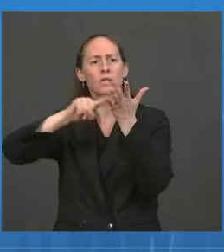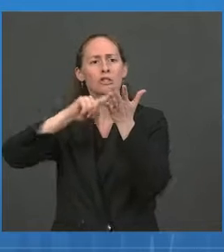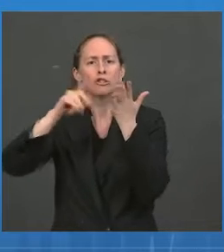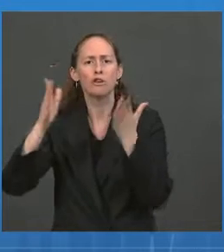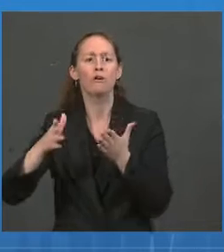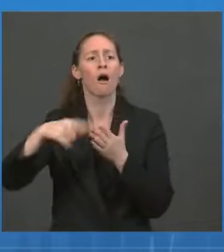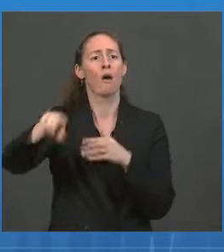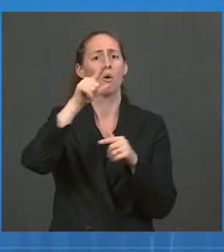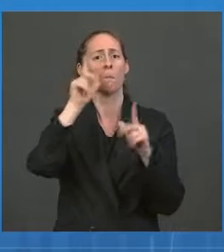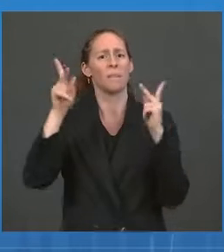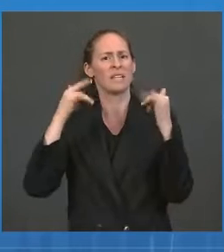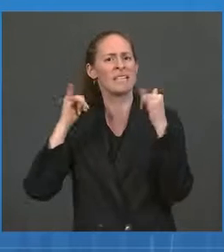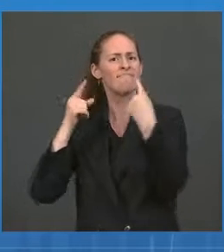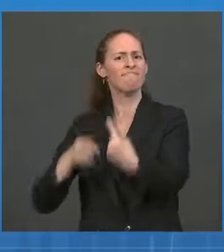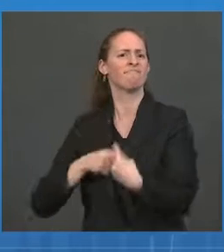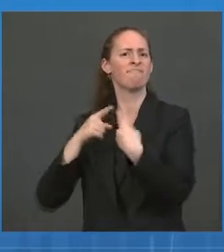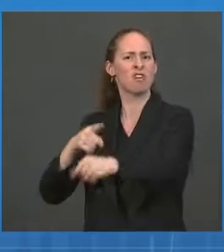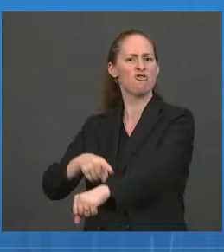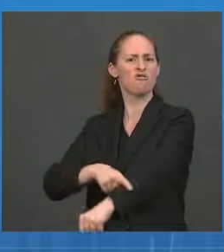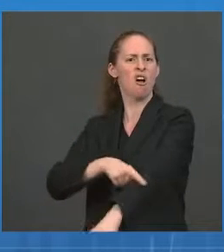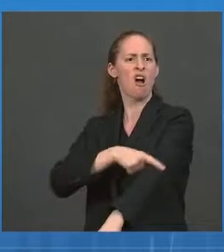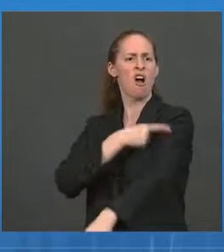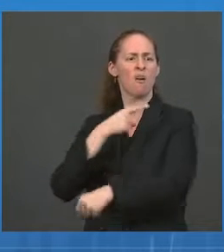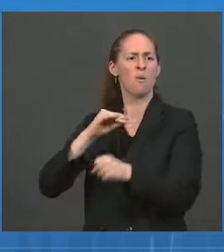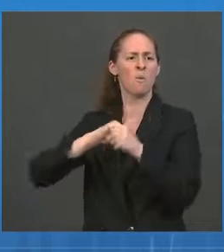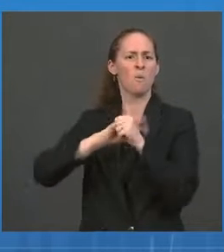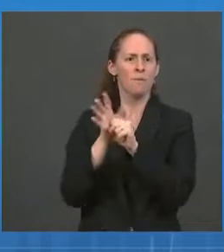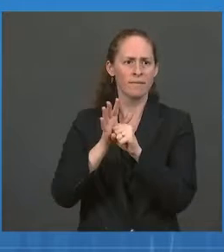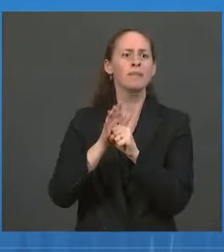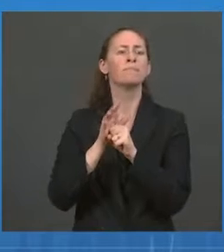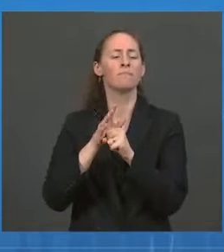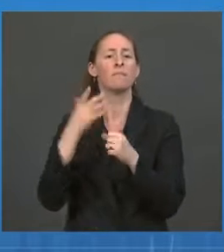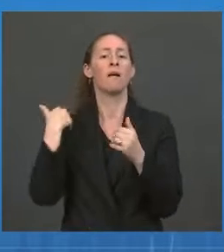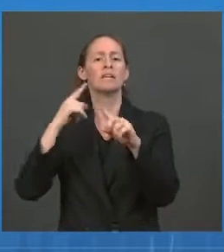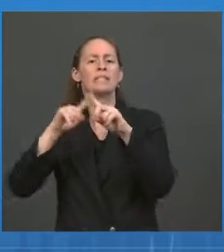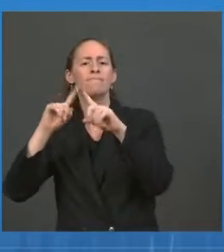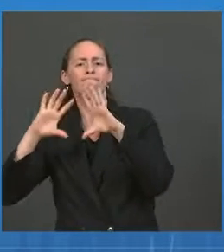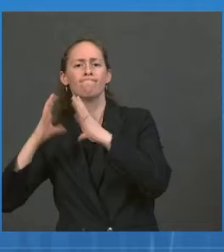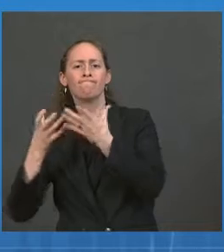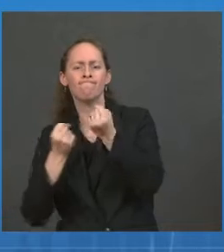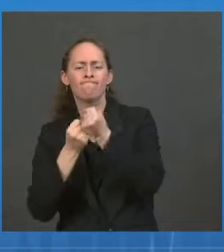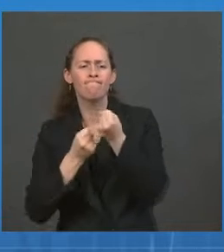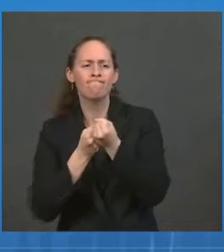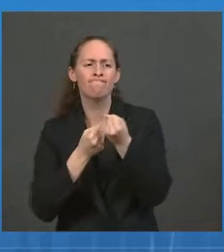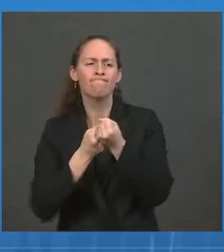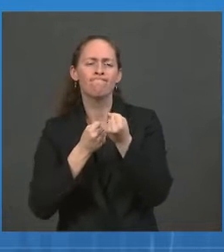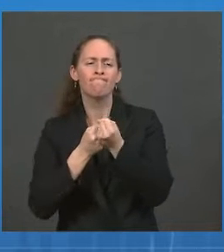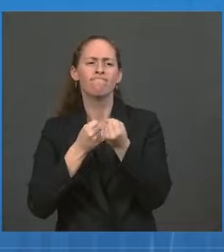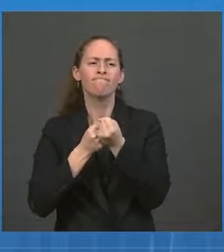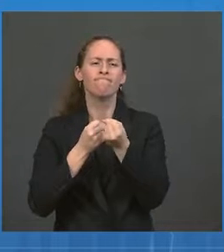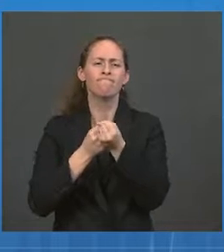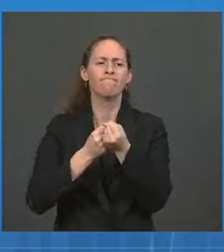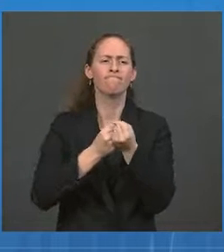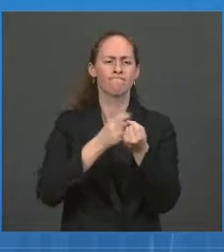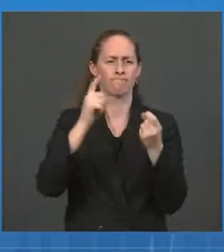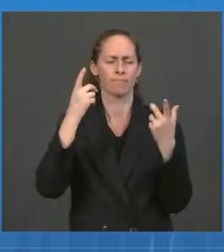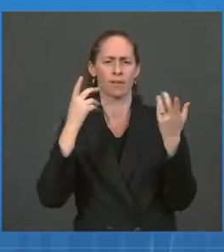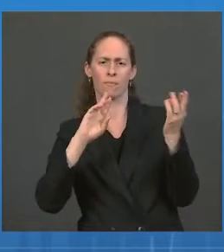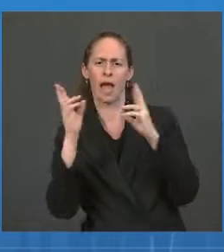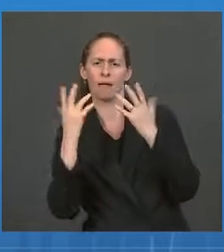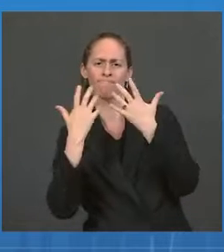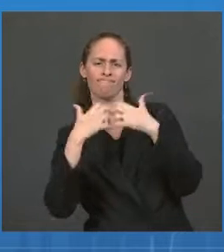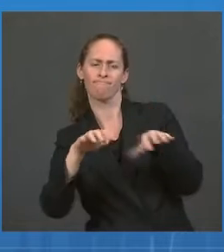representatives from advocacy organizations working together to develop common protocols. It constitutes